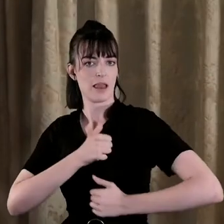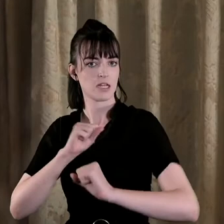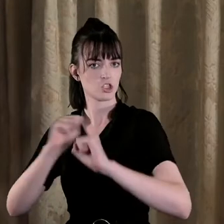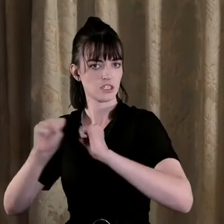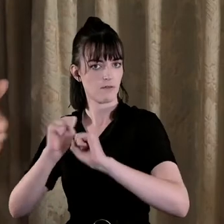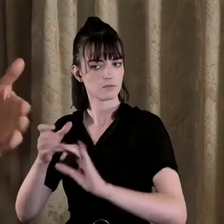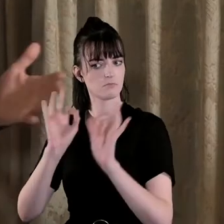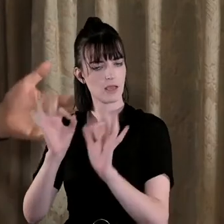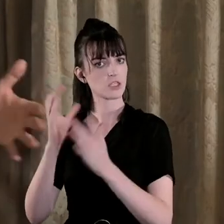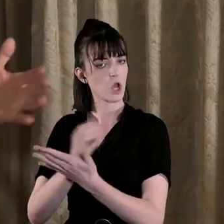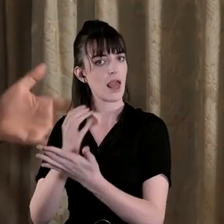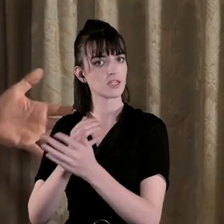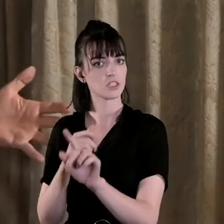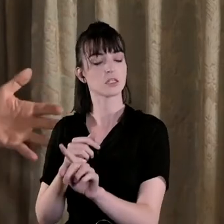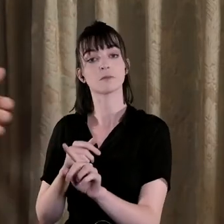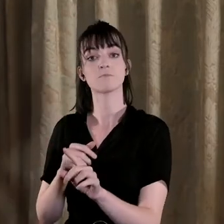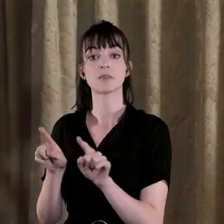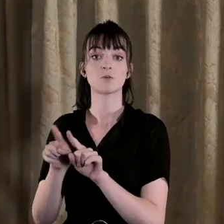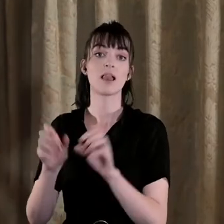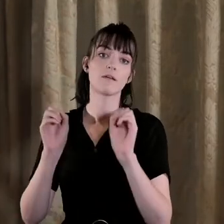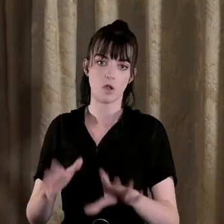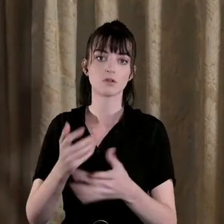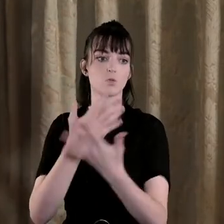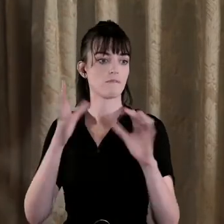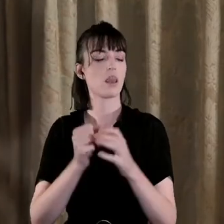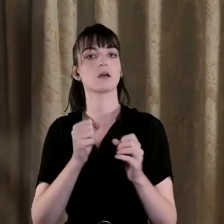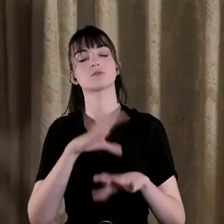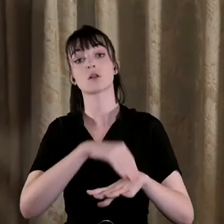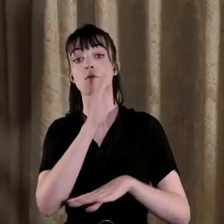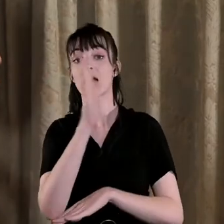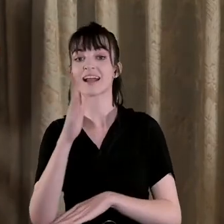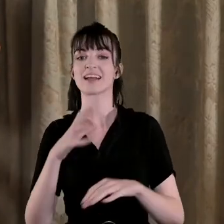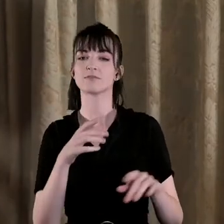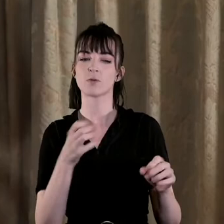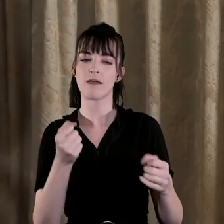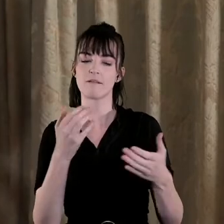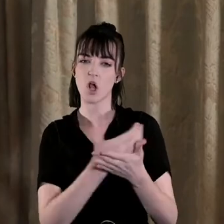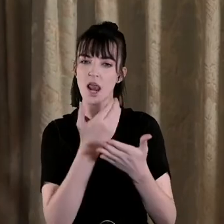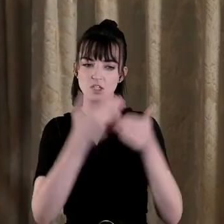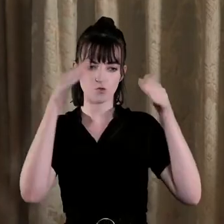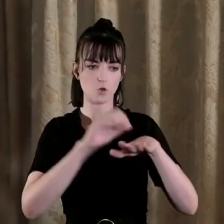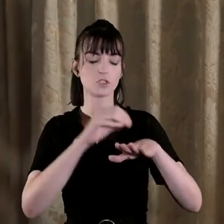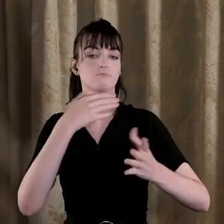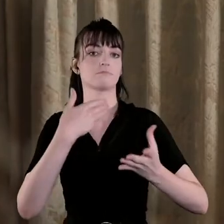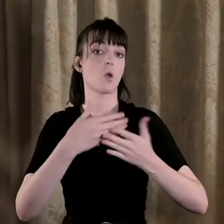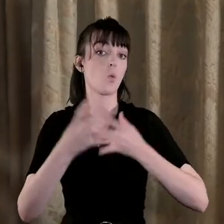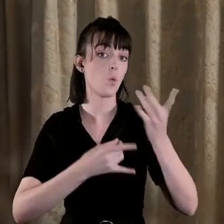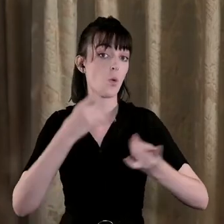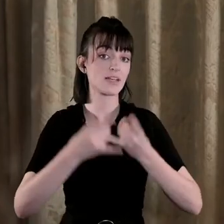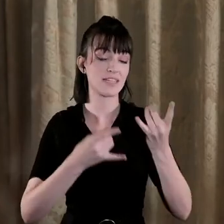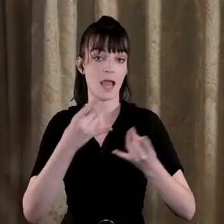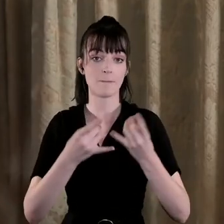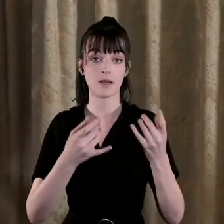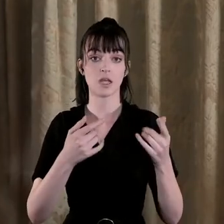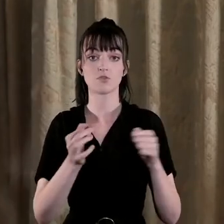archival collections as well as obviously the wealth of collection we have in the National Archives which is more focused on what's happening in terms of the